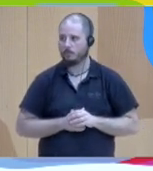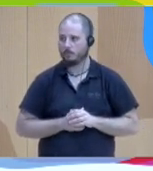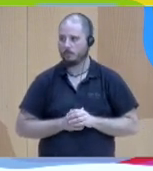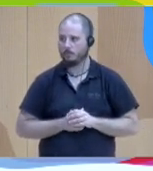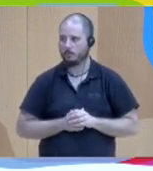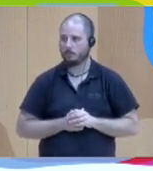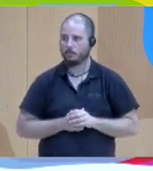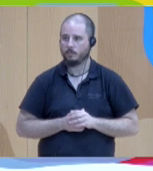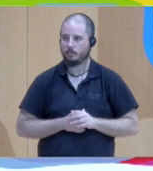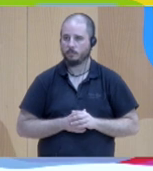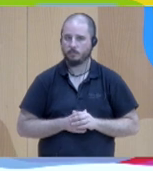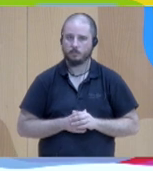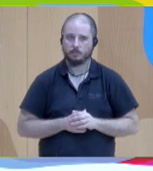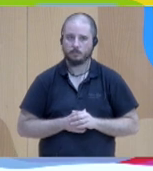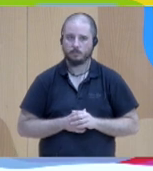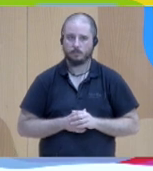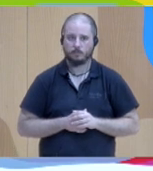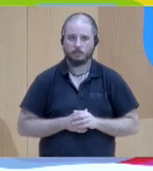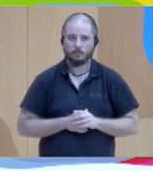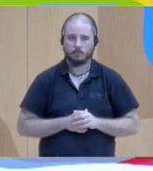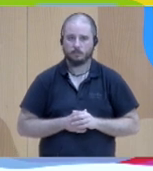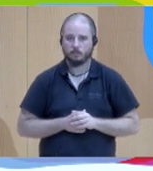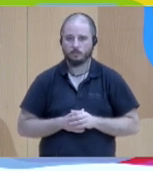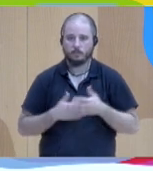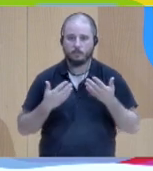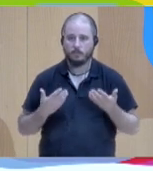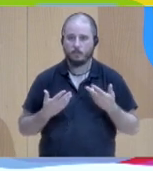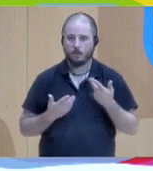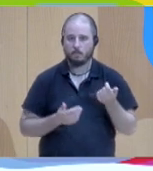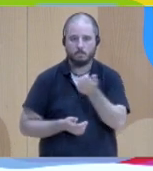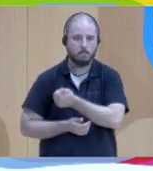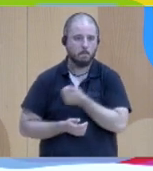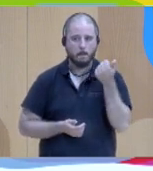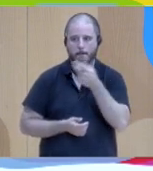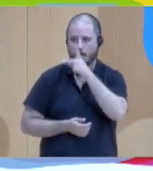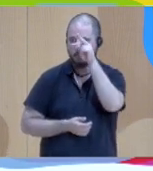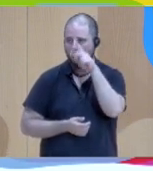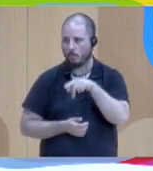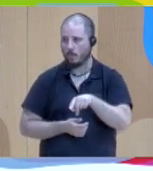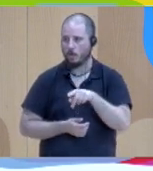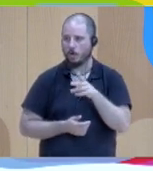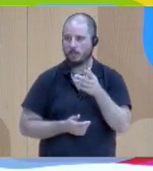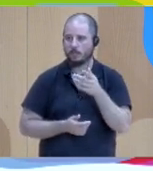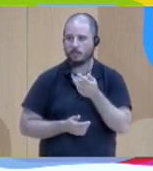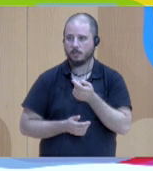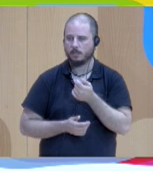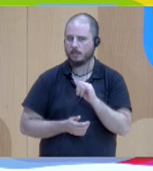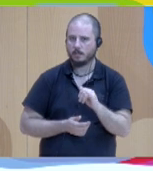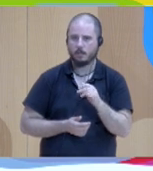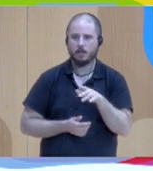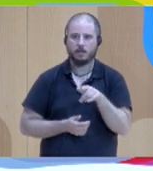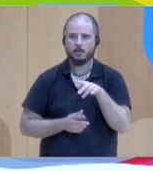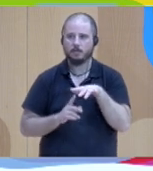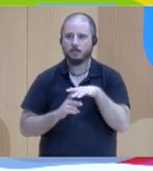diminishing or running dry and you have a clearly felt need for extra supporters and controllers